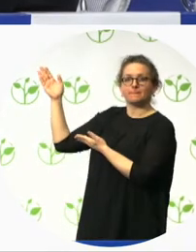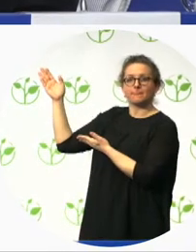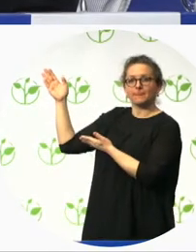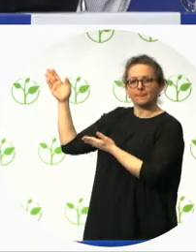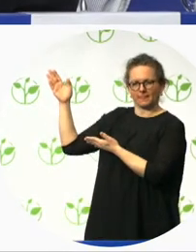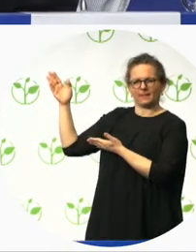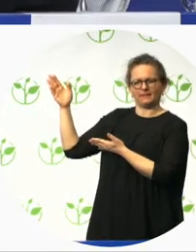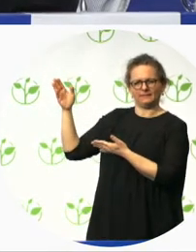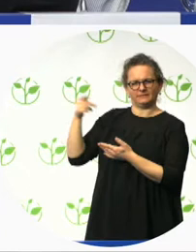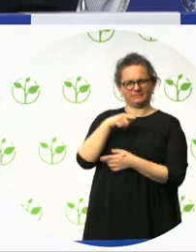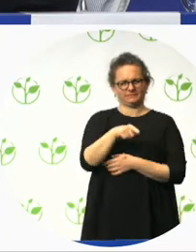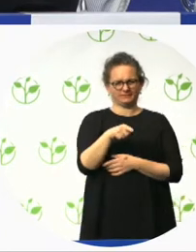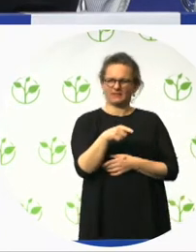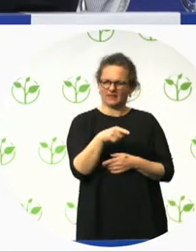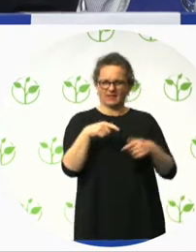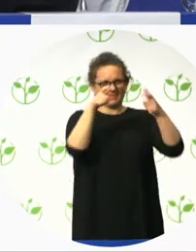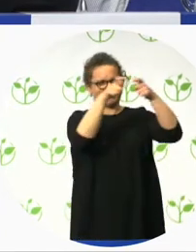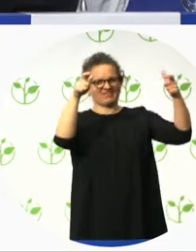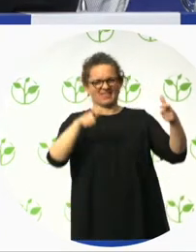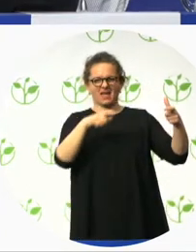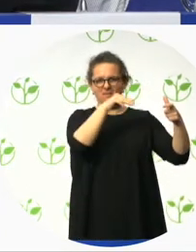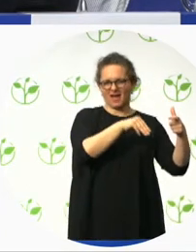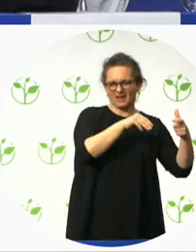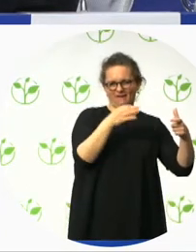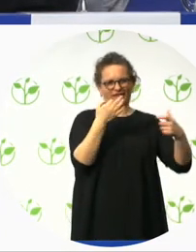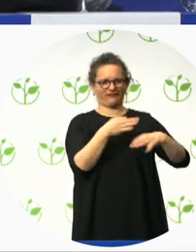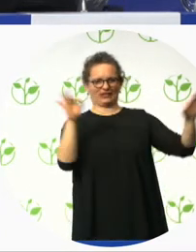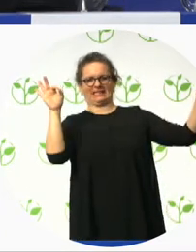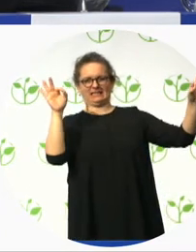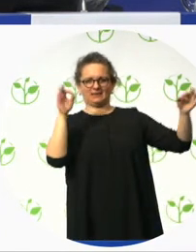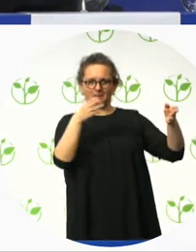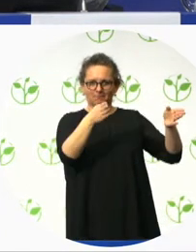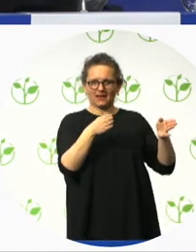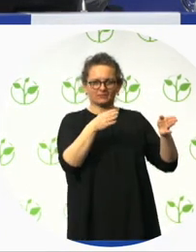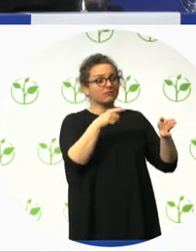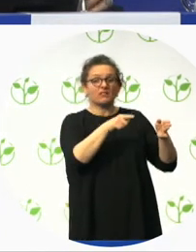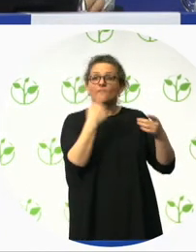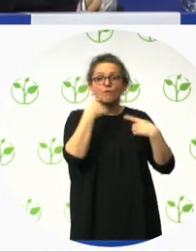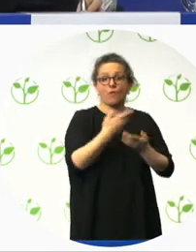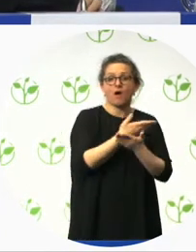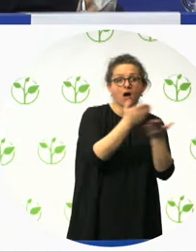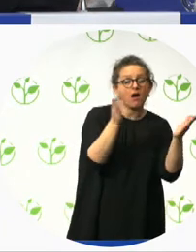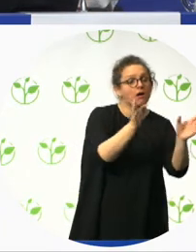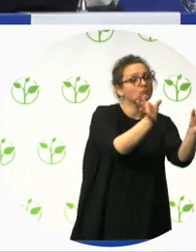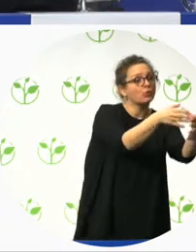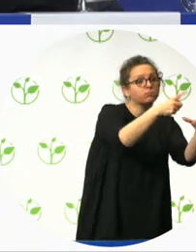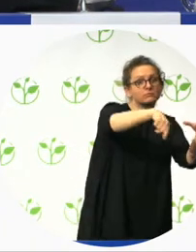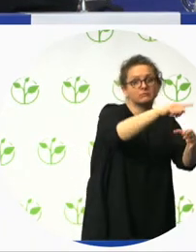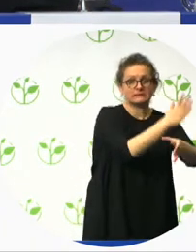the Global Universal Design Commission, Disability Advocates. And together, this team created the vision